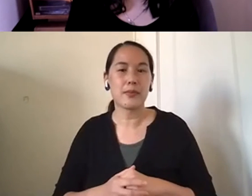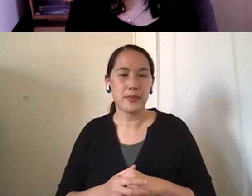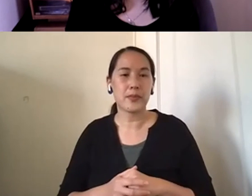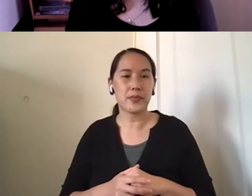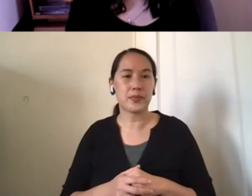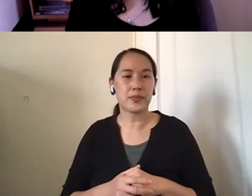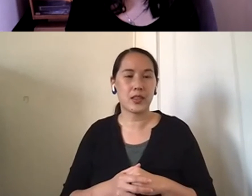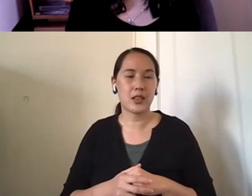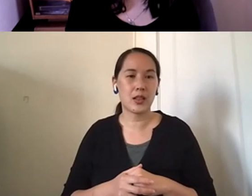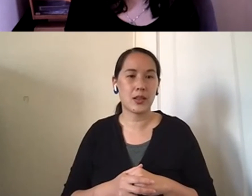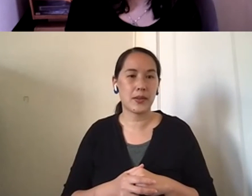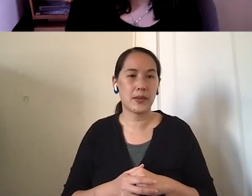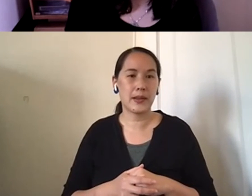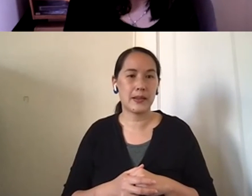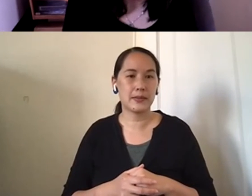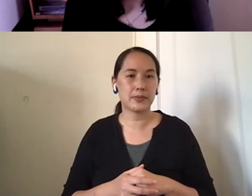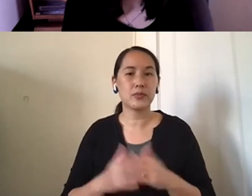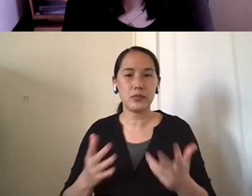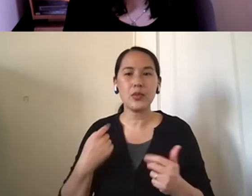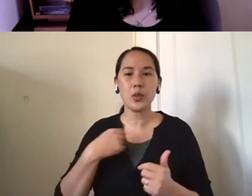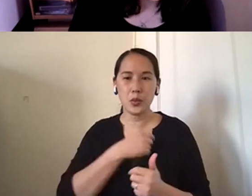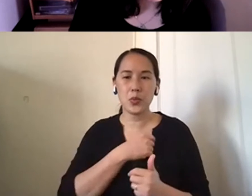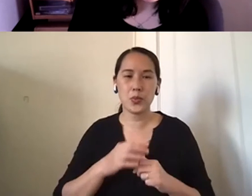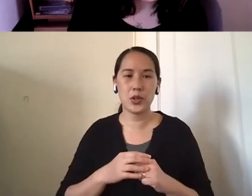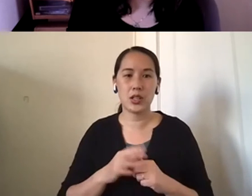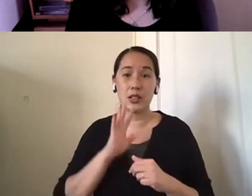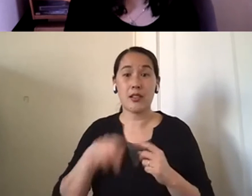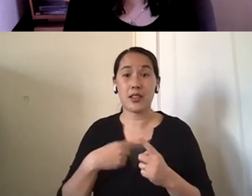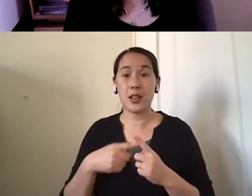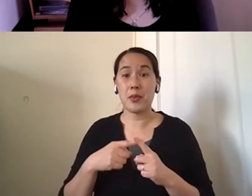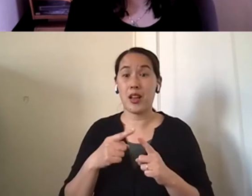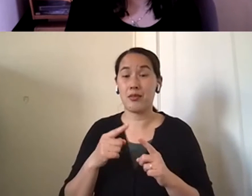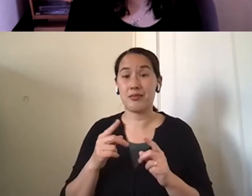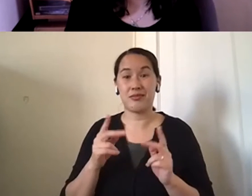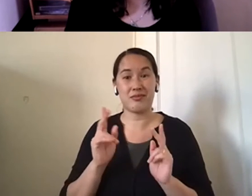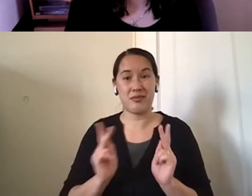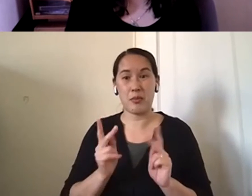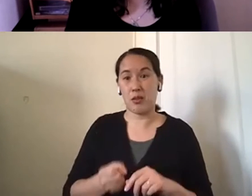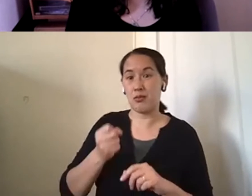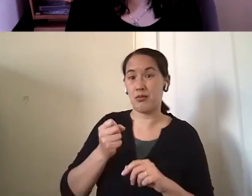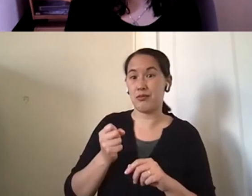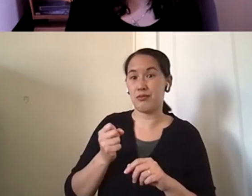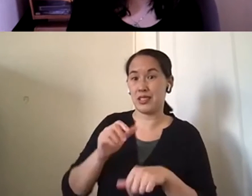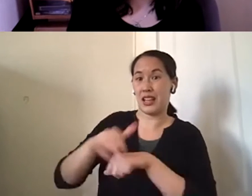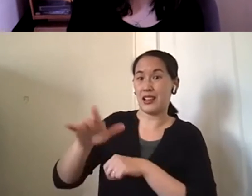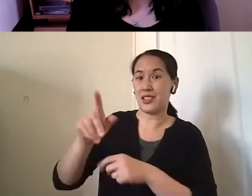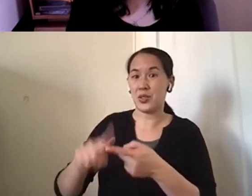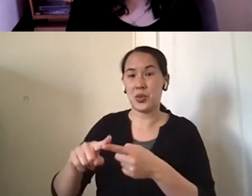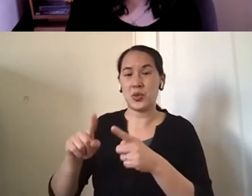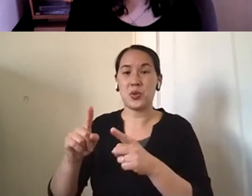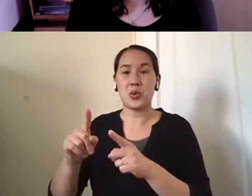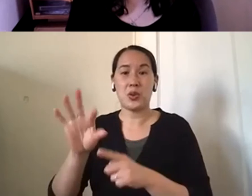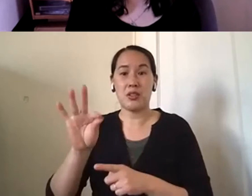I think that's, I, we talk about a facility placement. I think, you know, that is always, uh, an option for care.